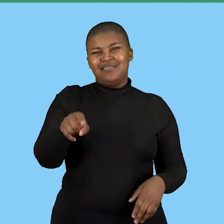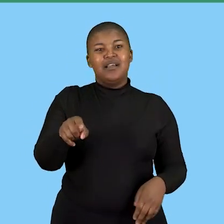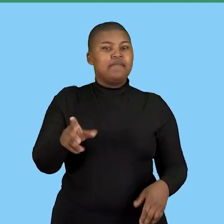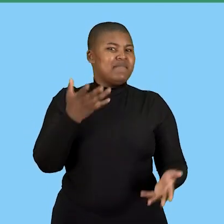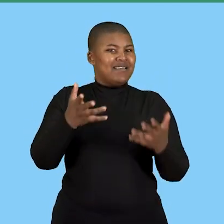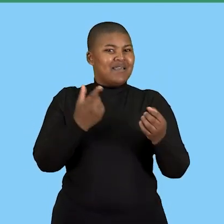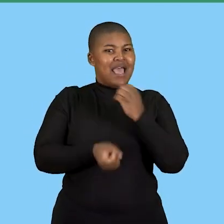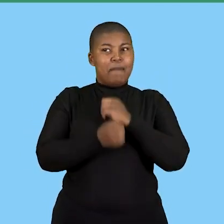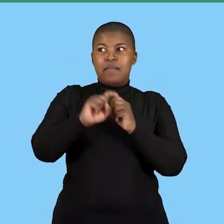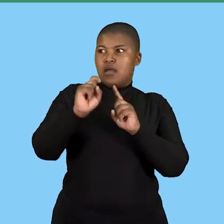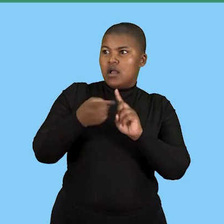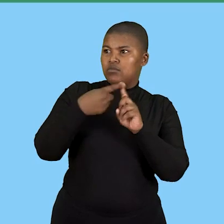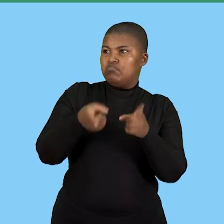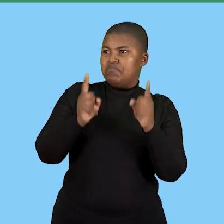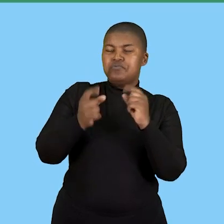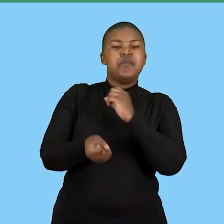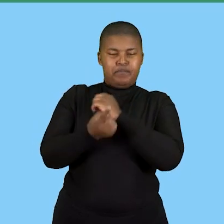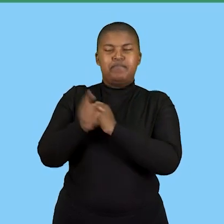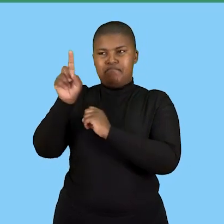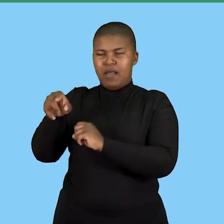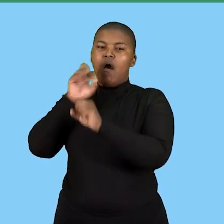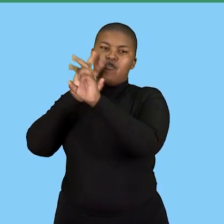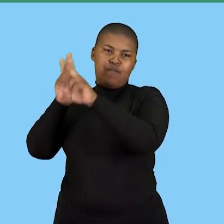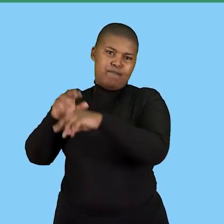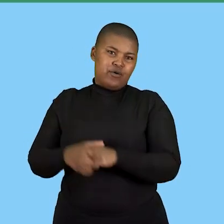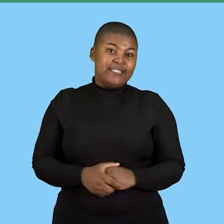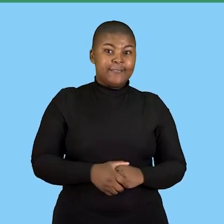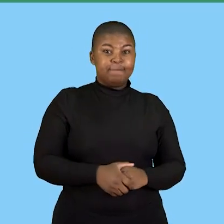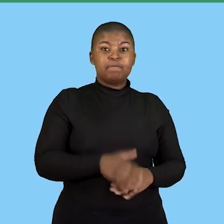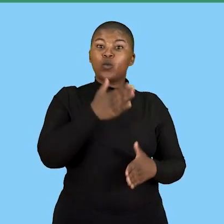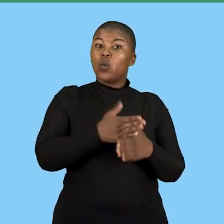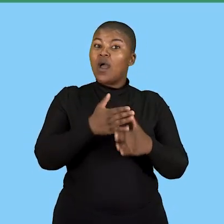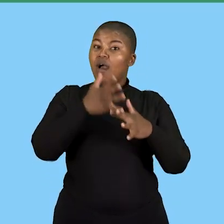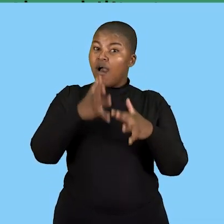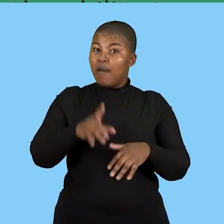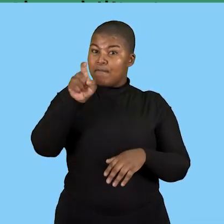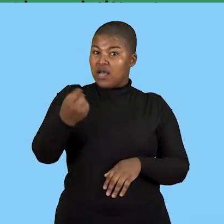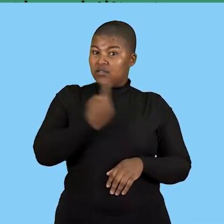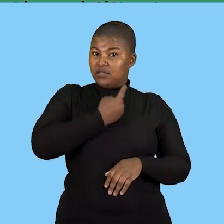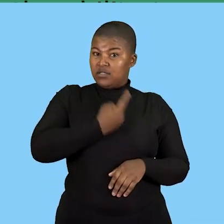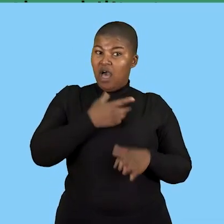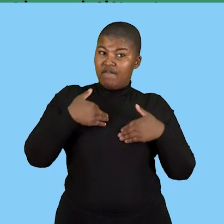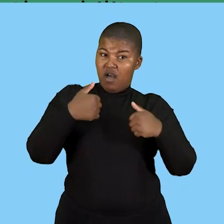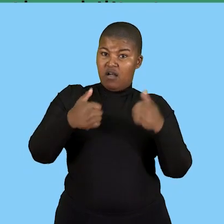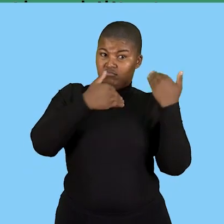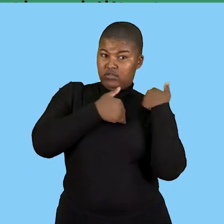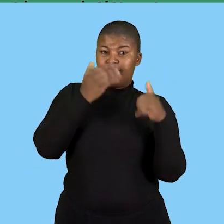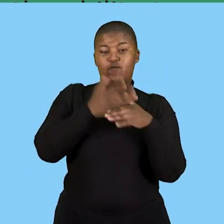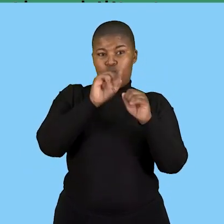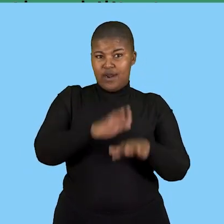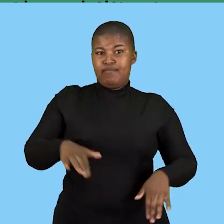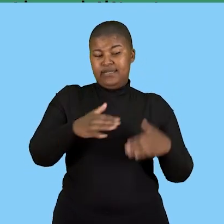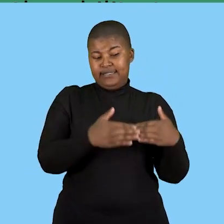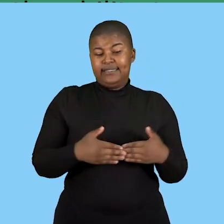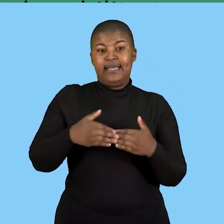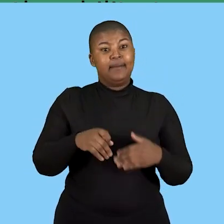that is one two workers should take care of their own health and safety in the workplace that is another one and they should inform the